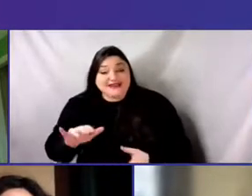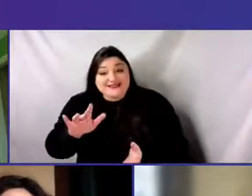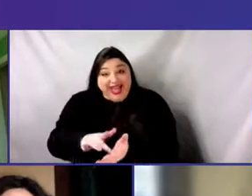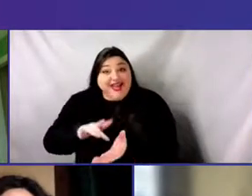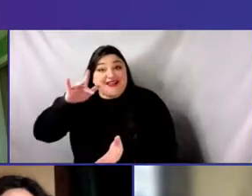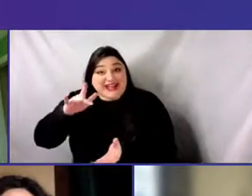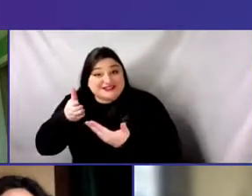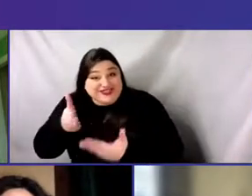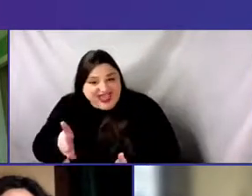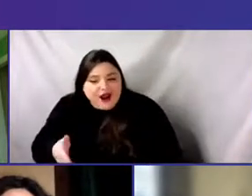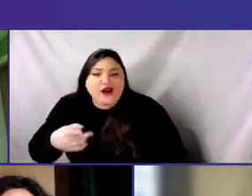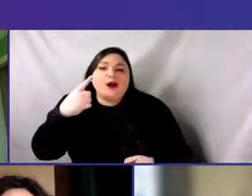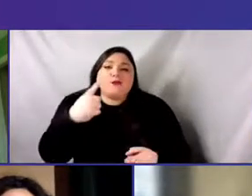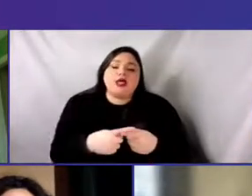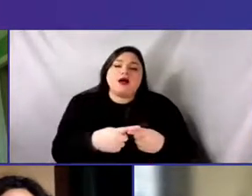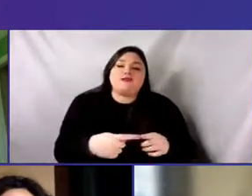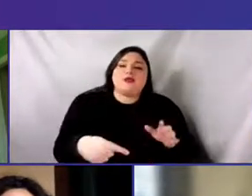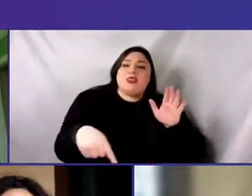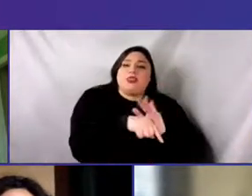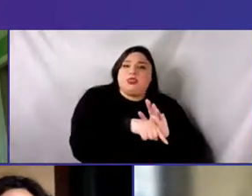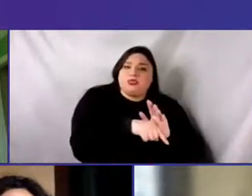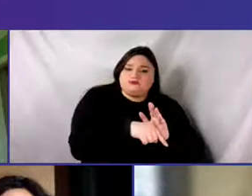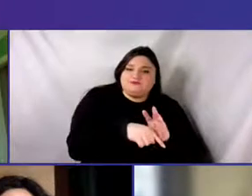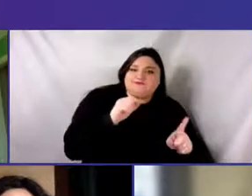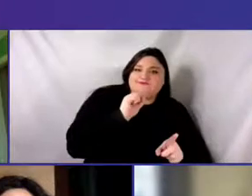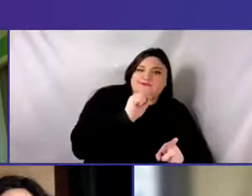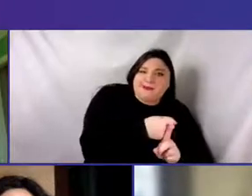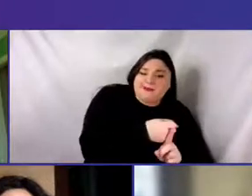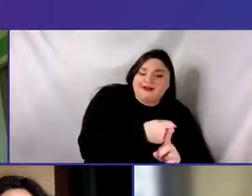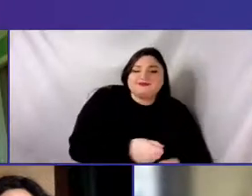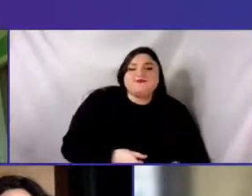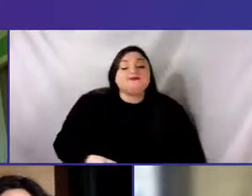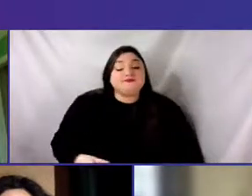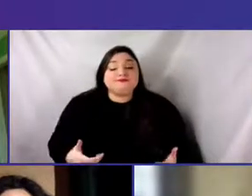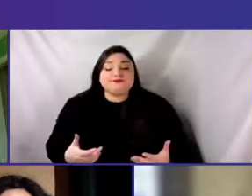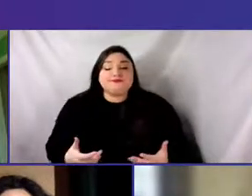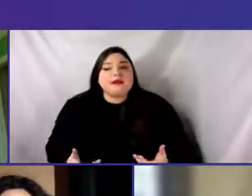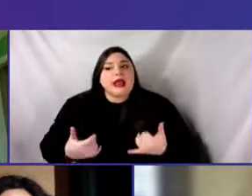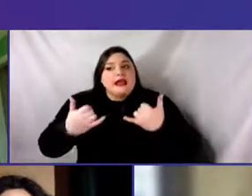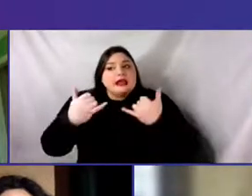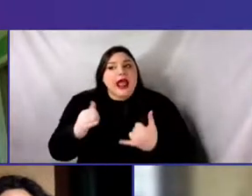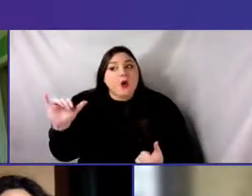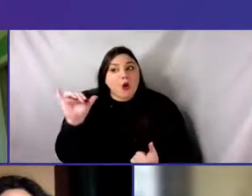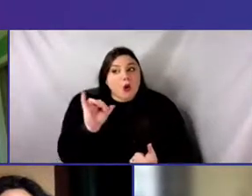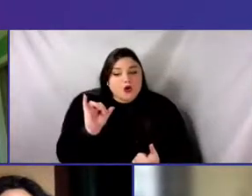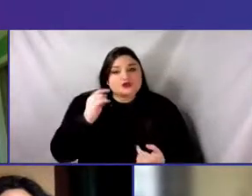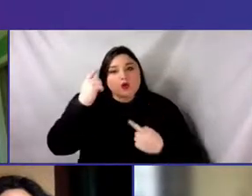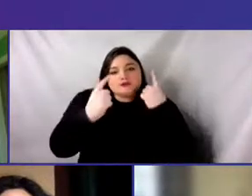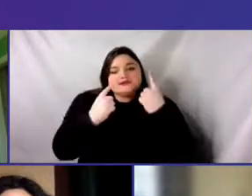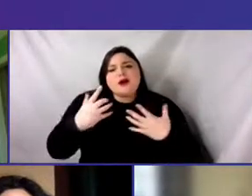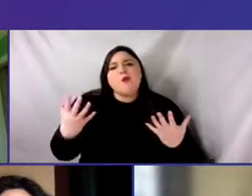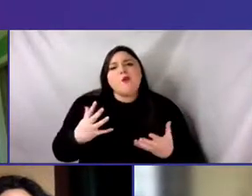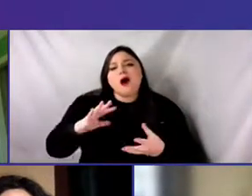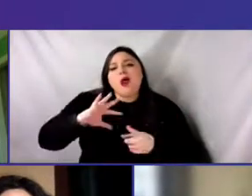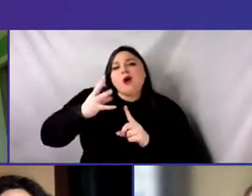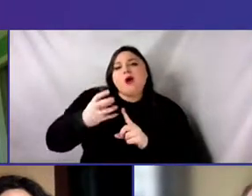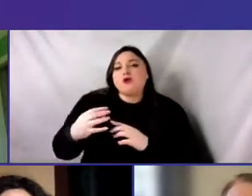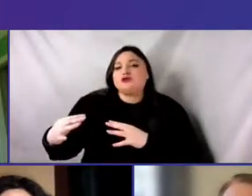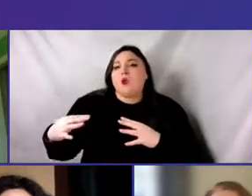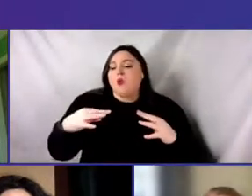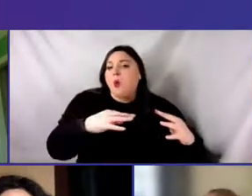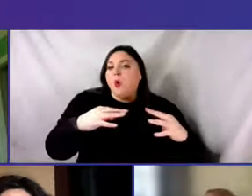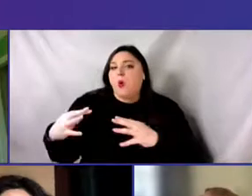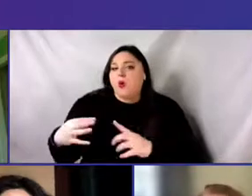What cultural wars might mean, and how does, or does, or how has, or